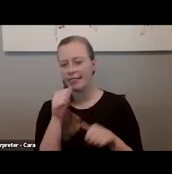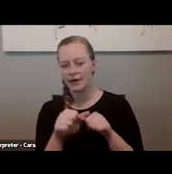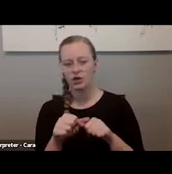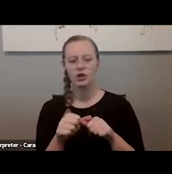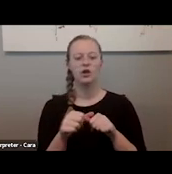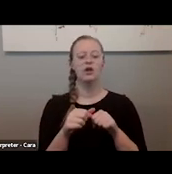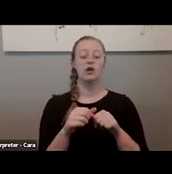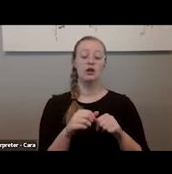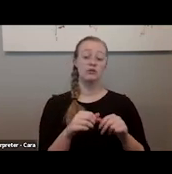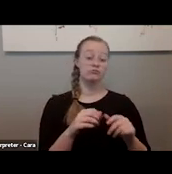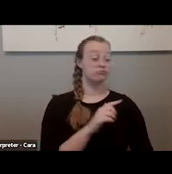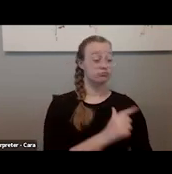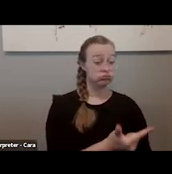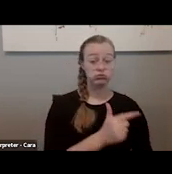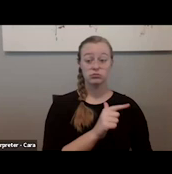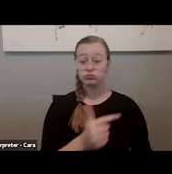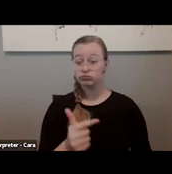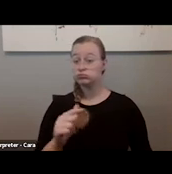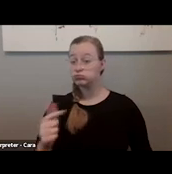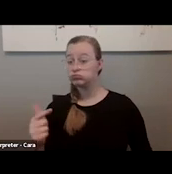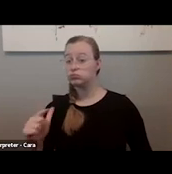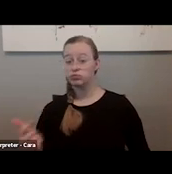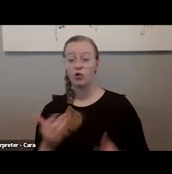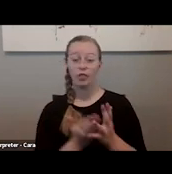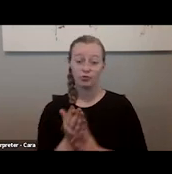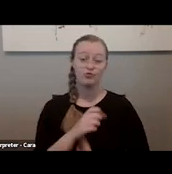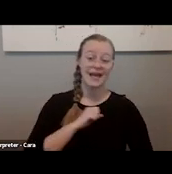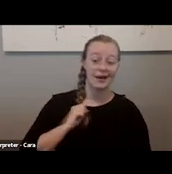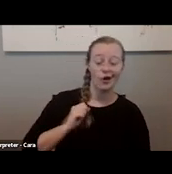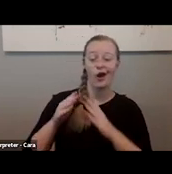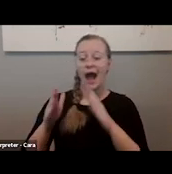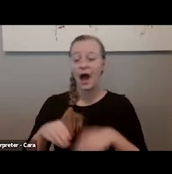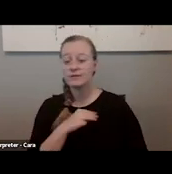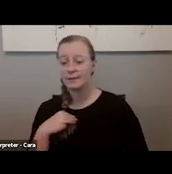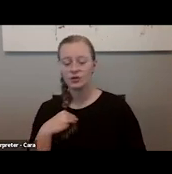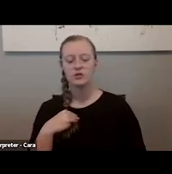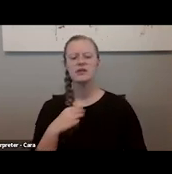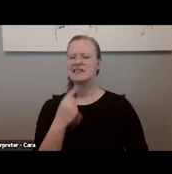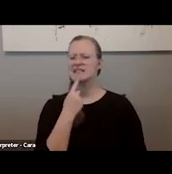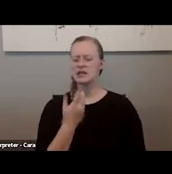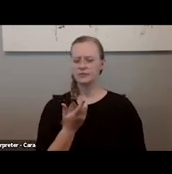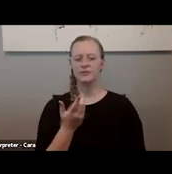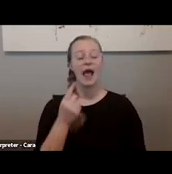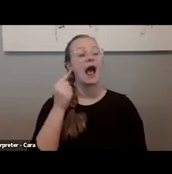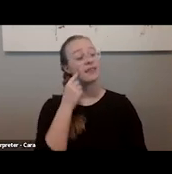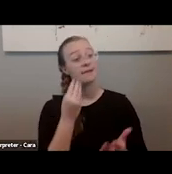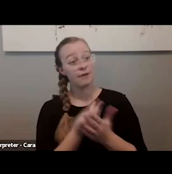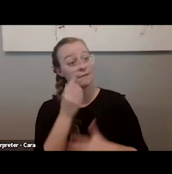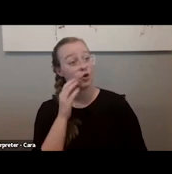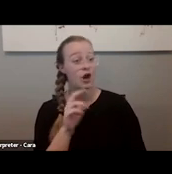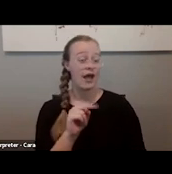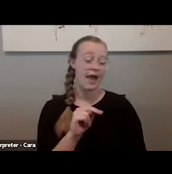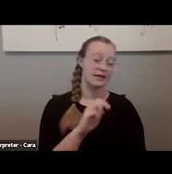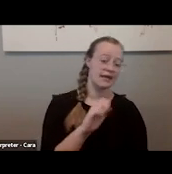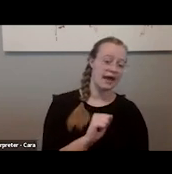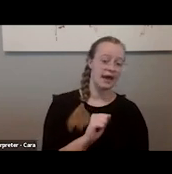one House member to another House member or one senator to another senator, saying, I think that the funding for the NEA and NEH should be